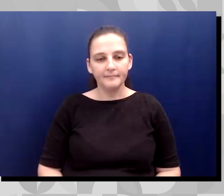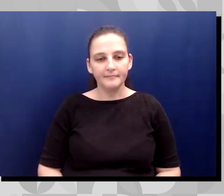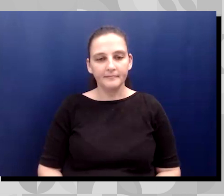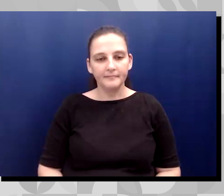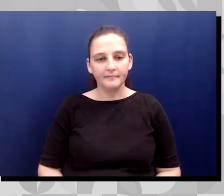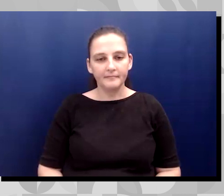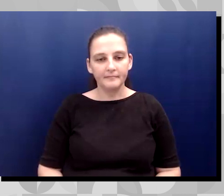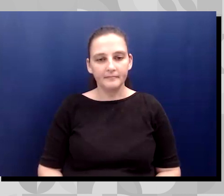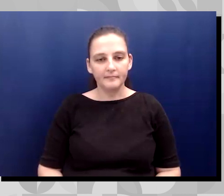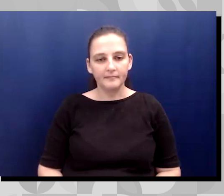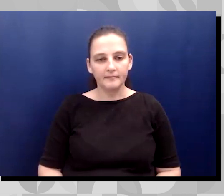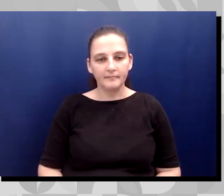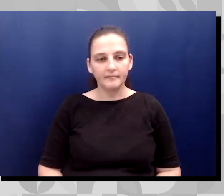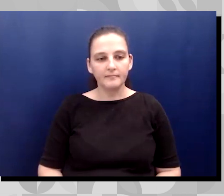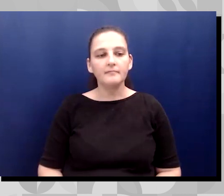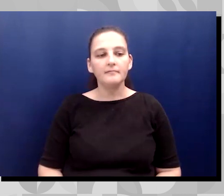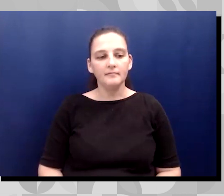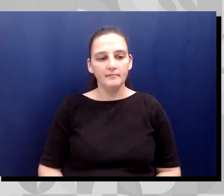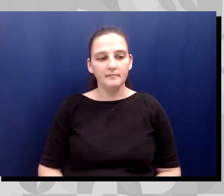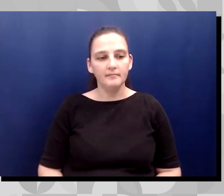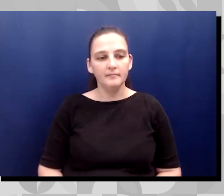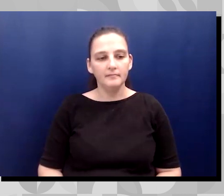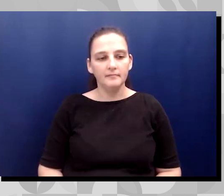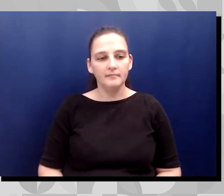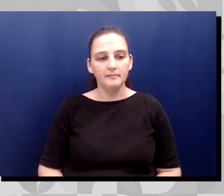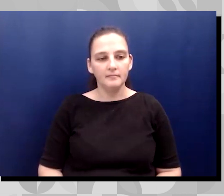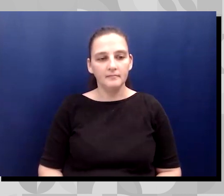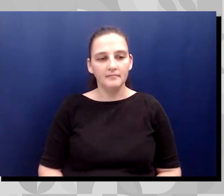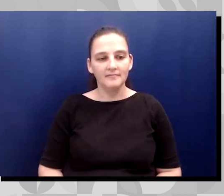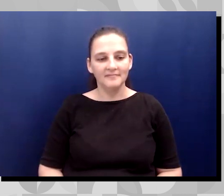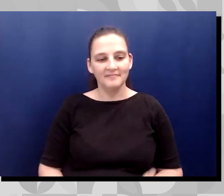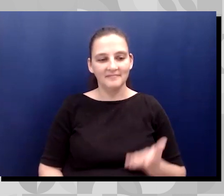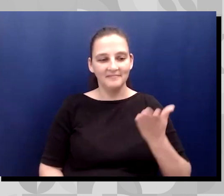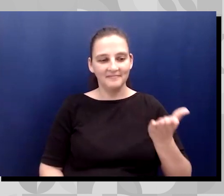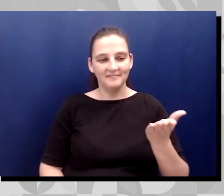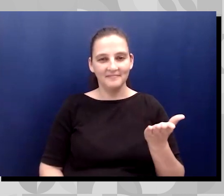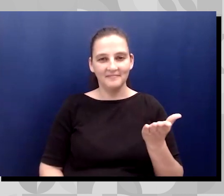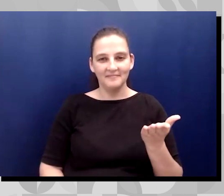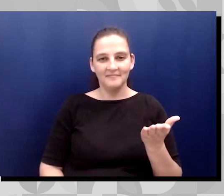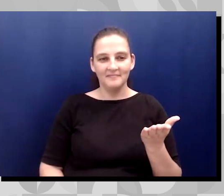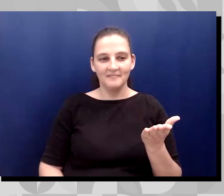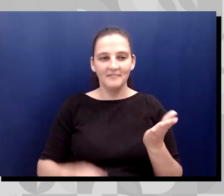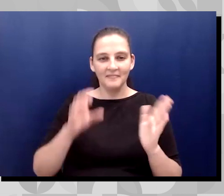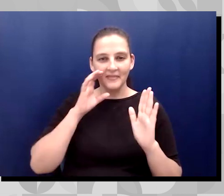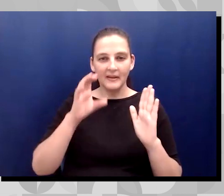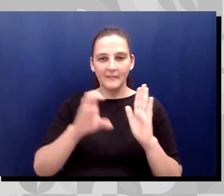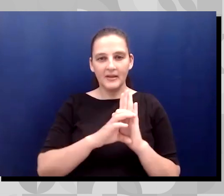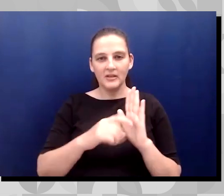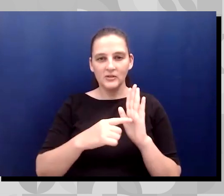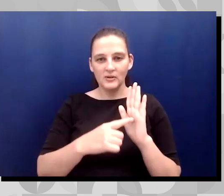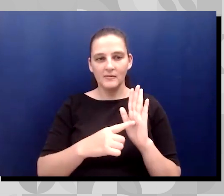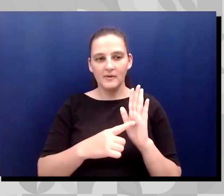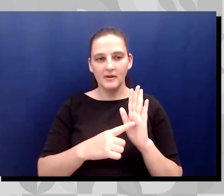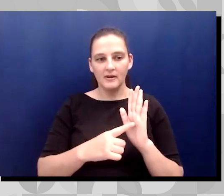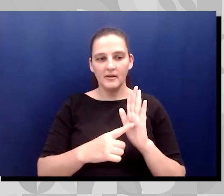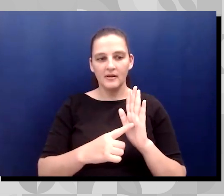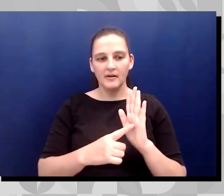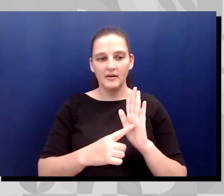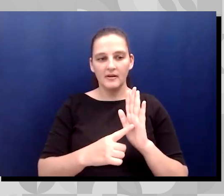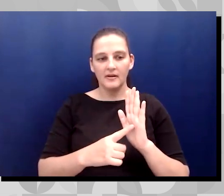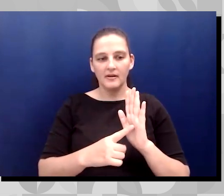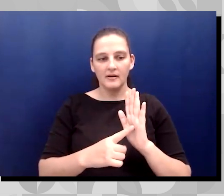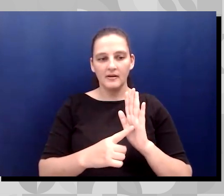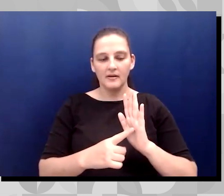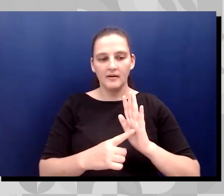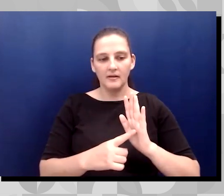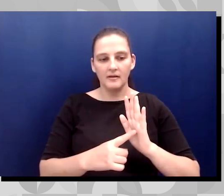So, um, this picture represents, uh, what my parents, uh, this was the back of